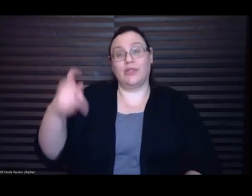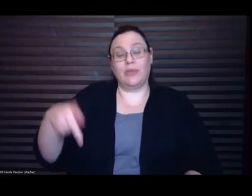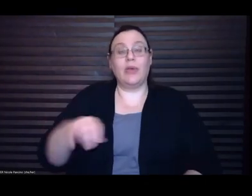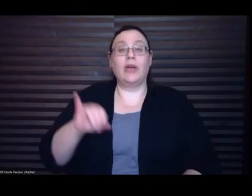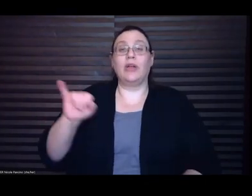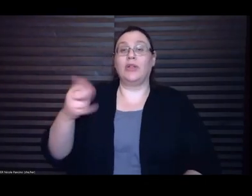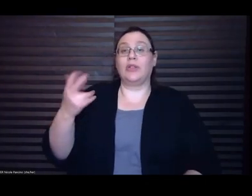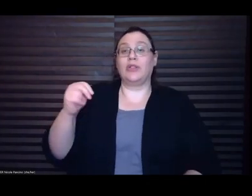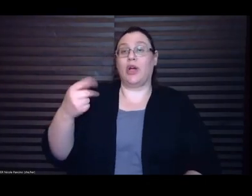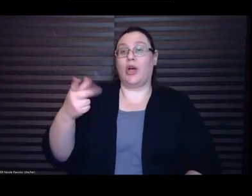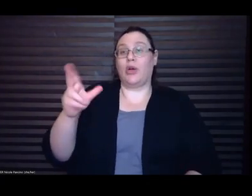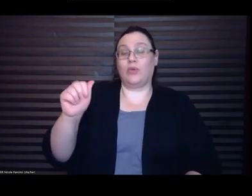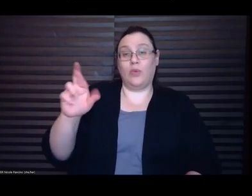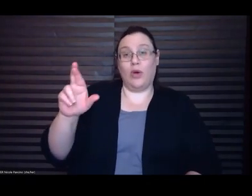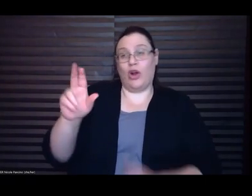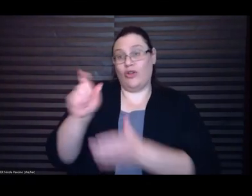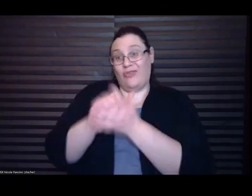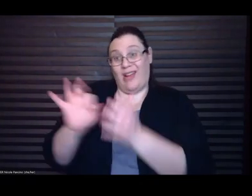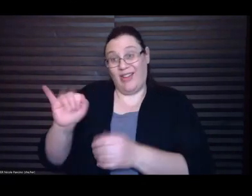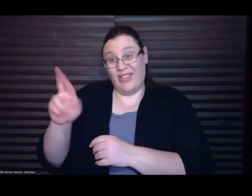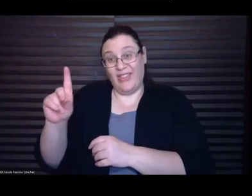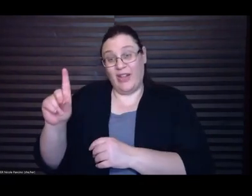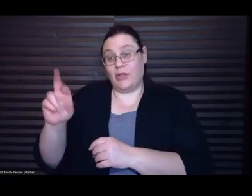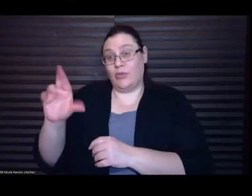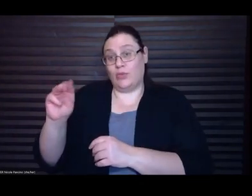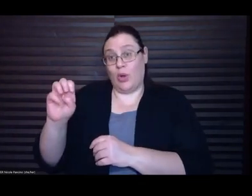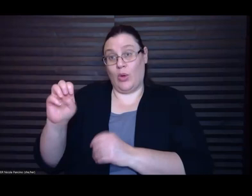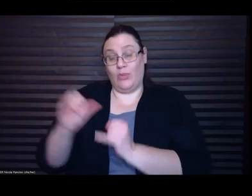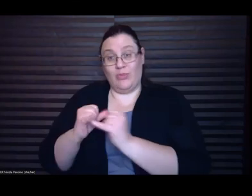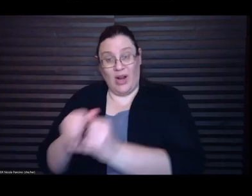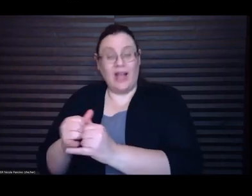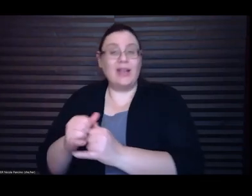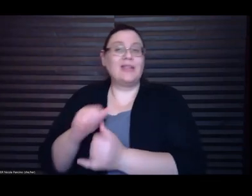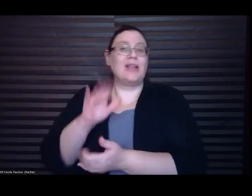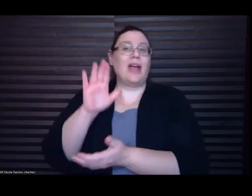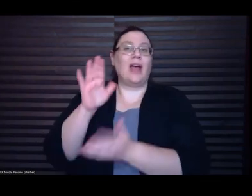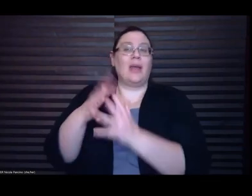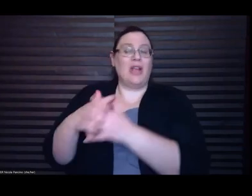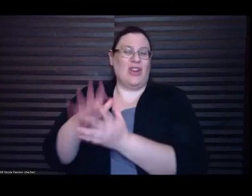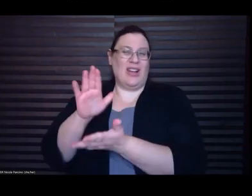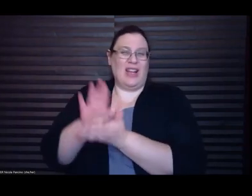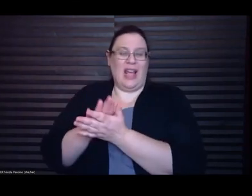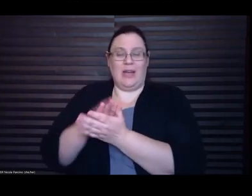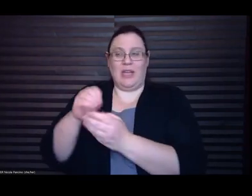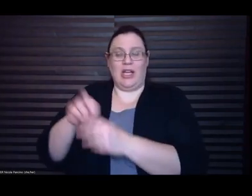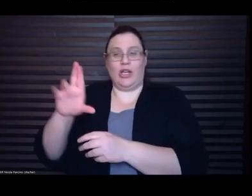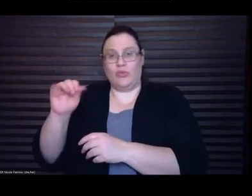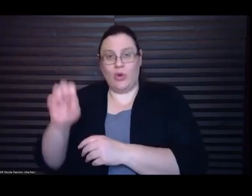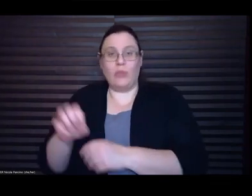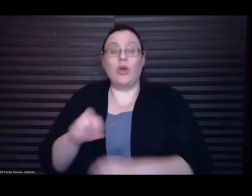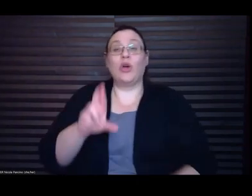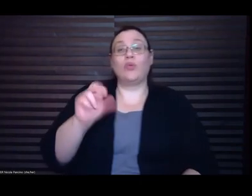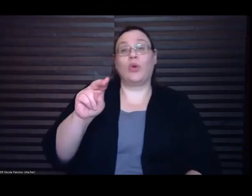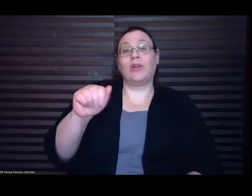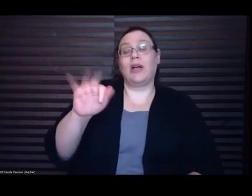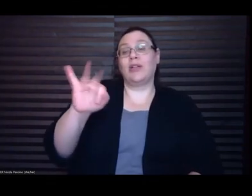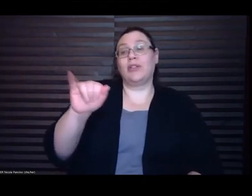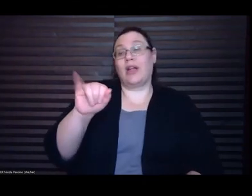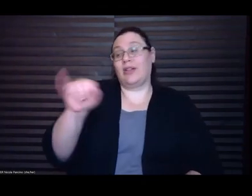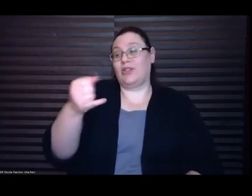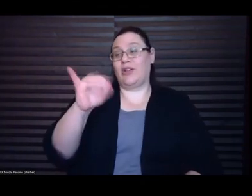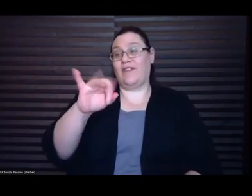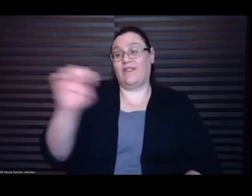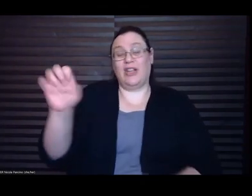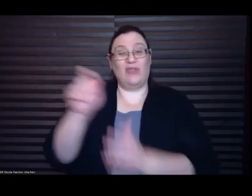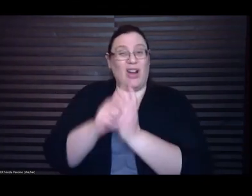American Academy in Rome, a Rona Jaffe Foundation Writer's Award, a grant from the Elizabeth George Foundation, and a